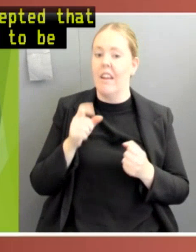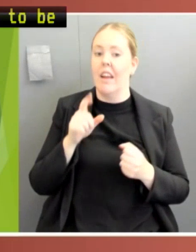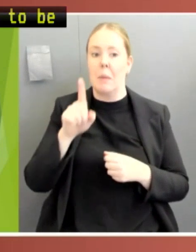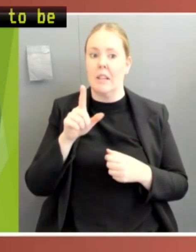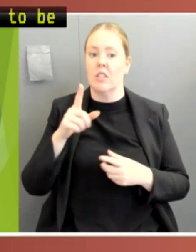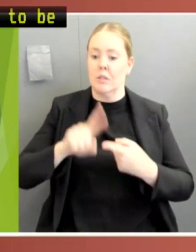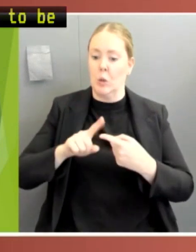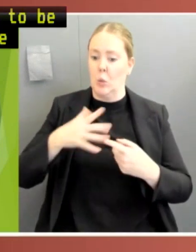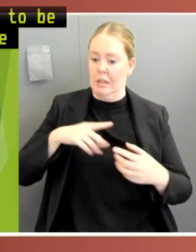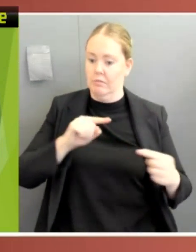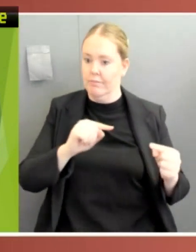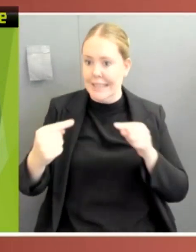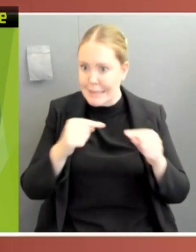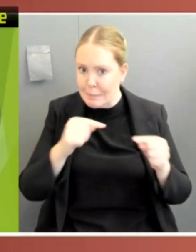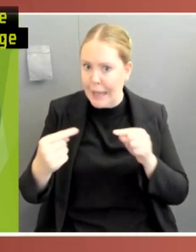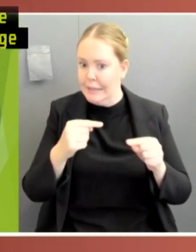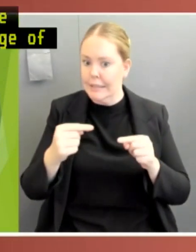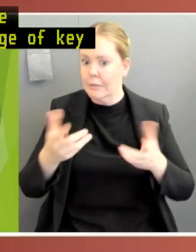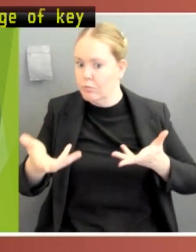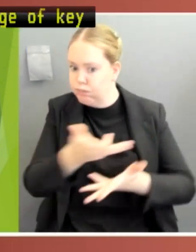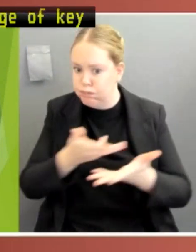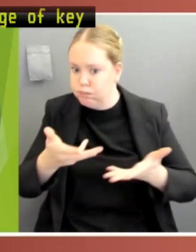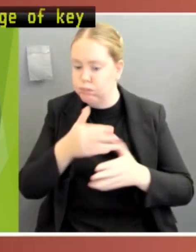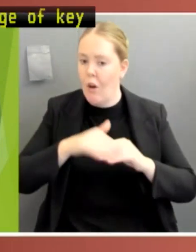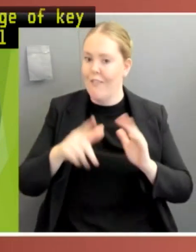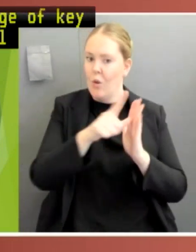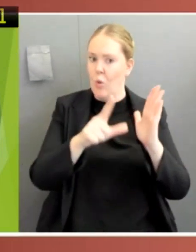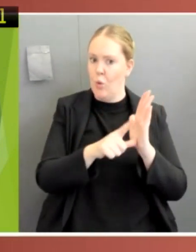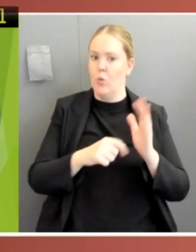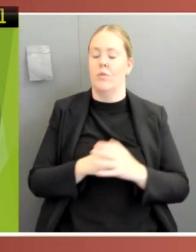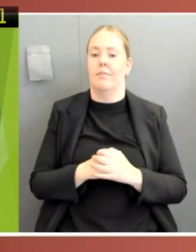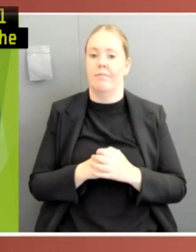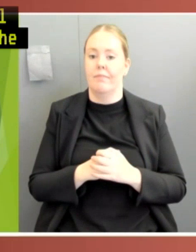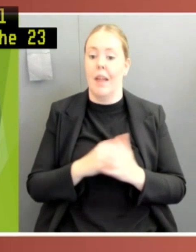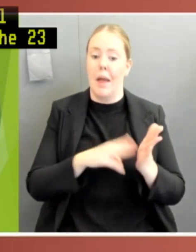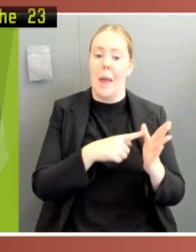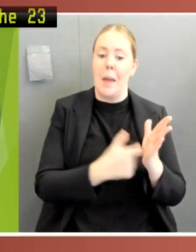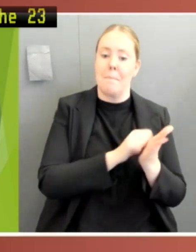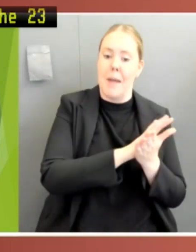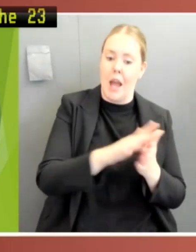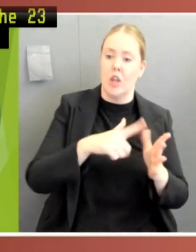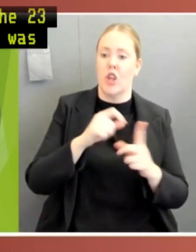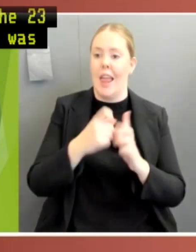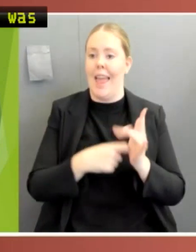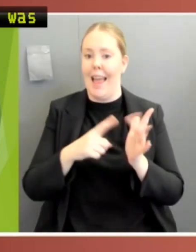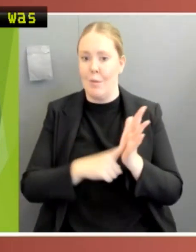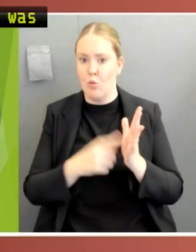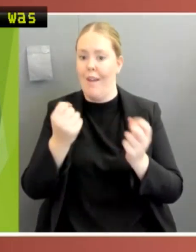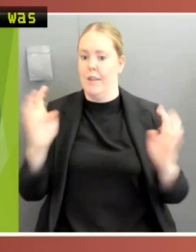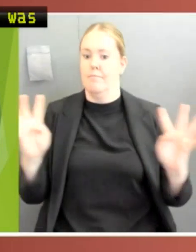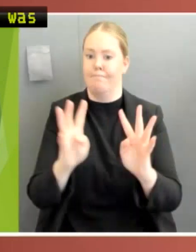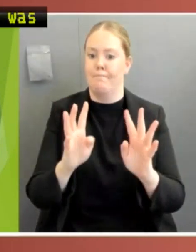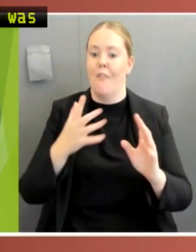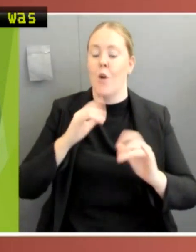In the federal parliament, business for the 23 March and 8 April sittings was restricted to urgent matters related to COVID-19. However,